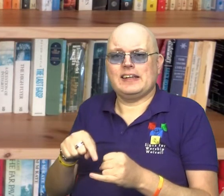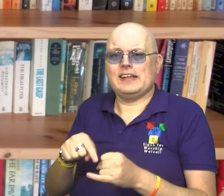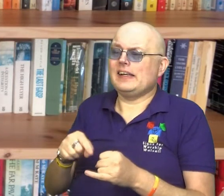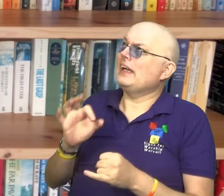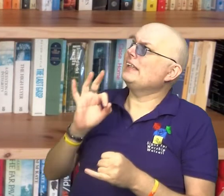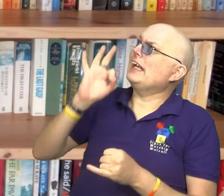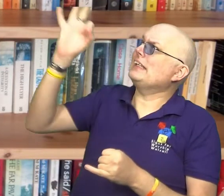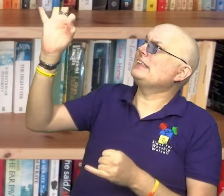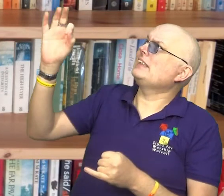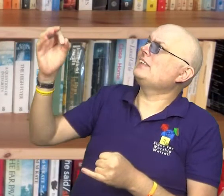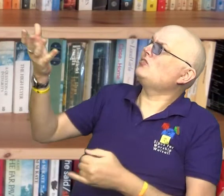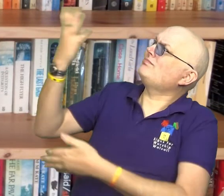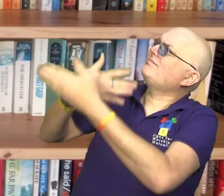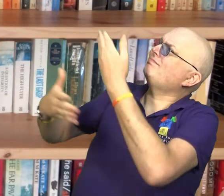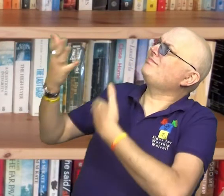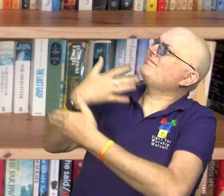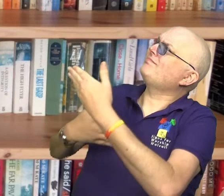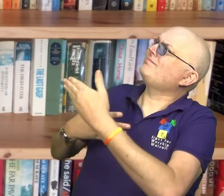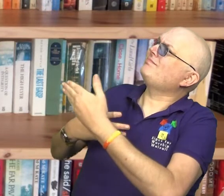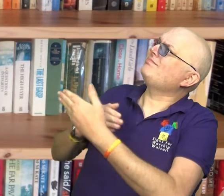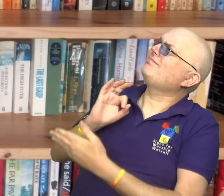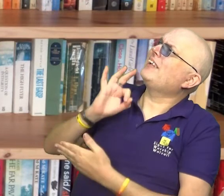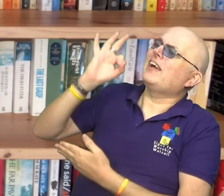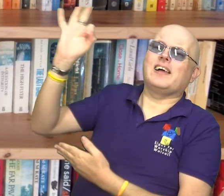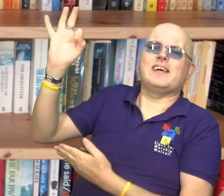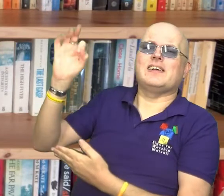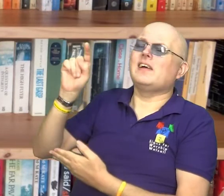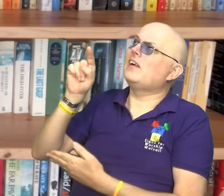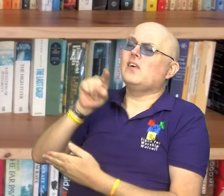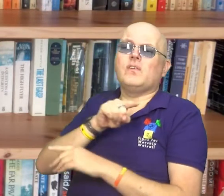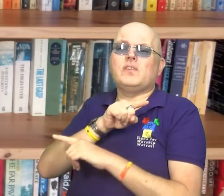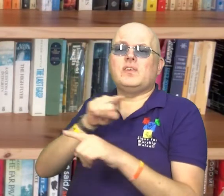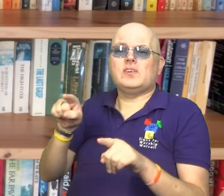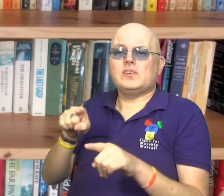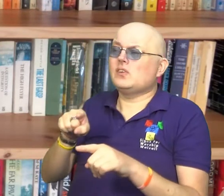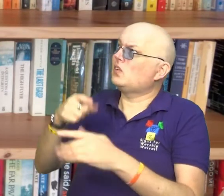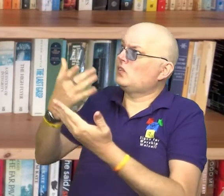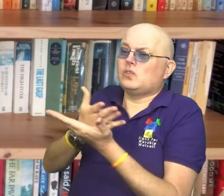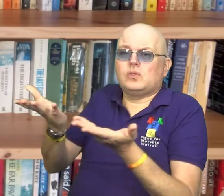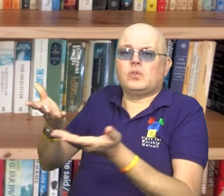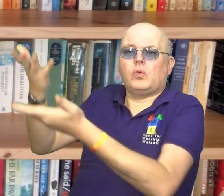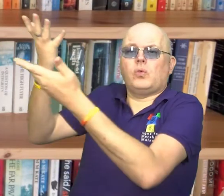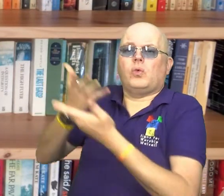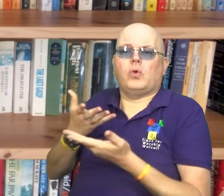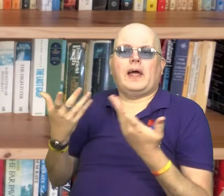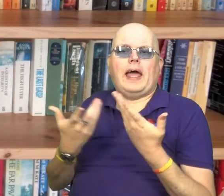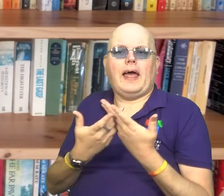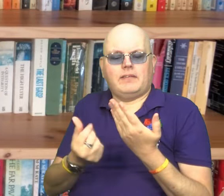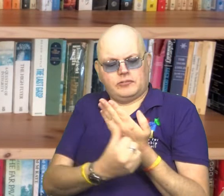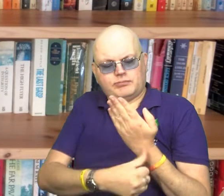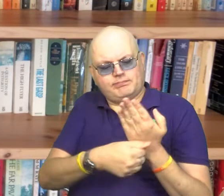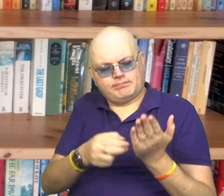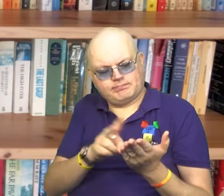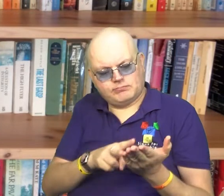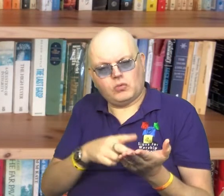in that time, invite God to speak to you. Ask God what he wants to reveal to you, either through the